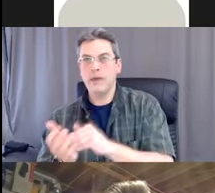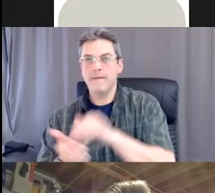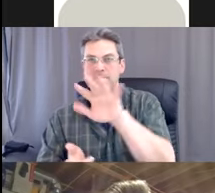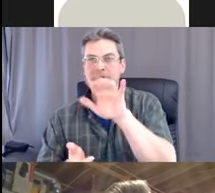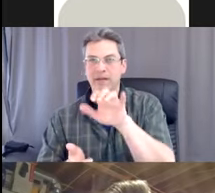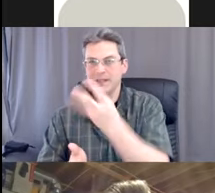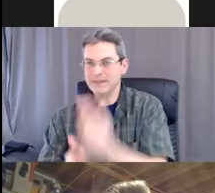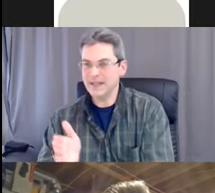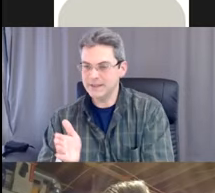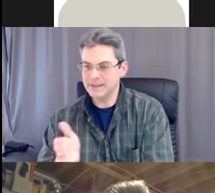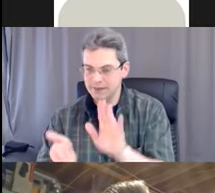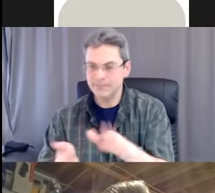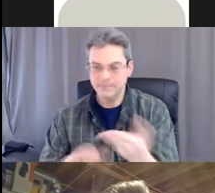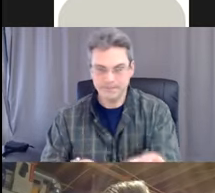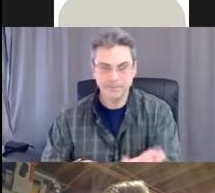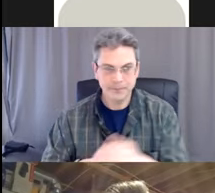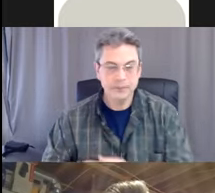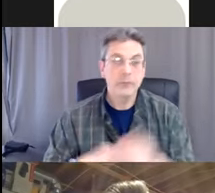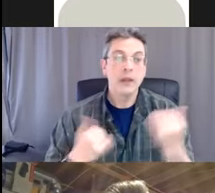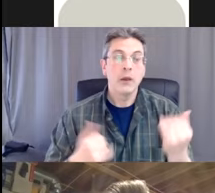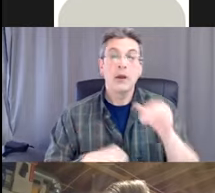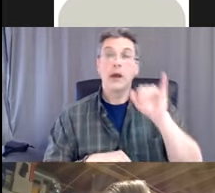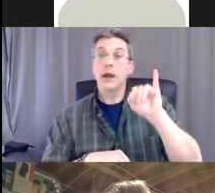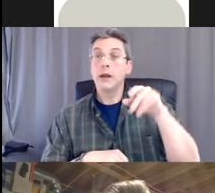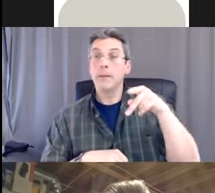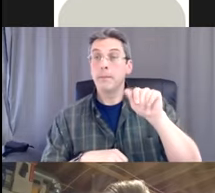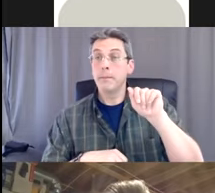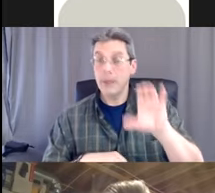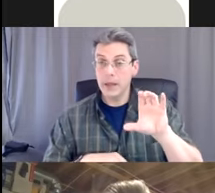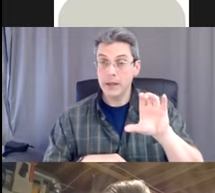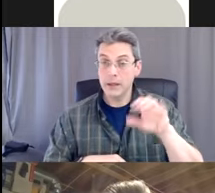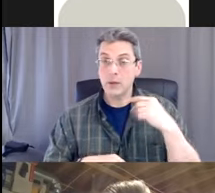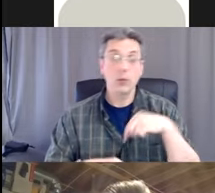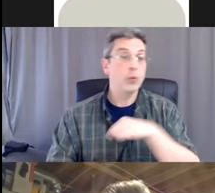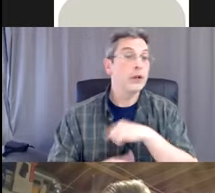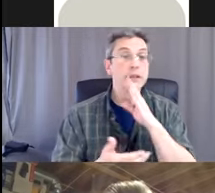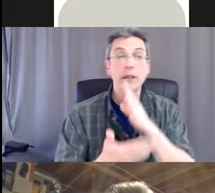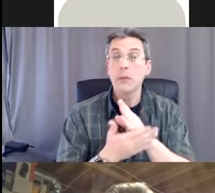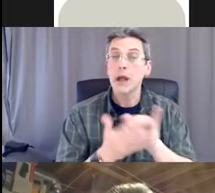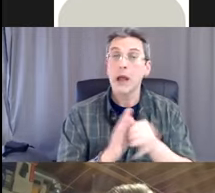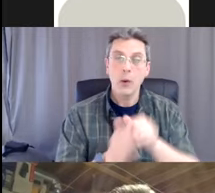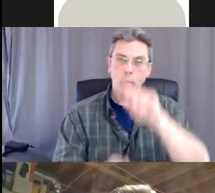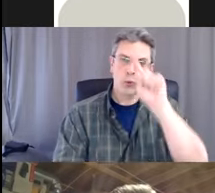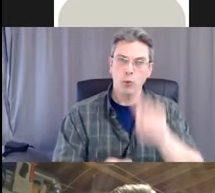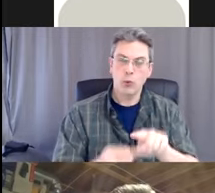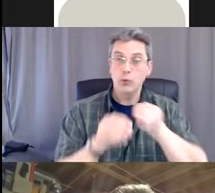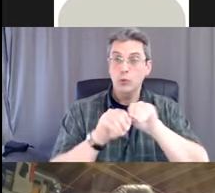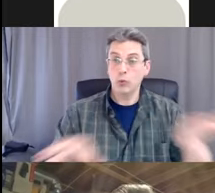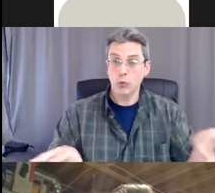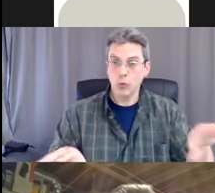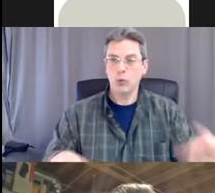So when we talk about IPAC, what we want to do is reduce the risk of transmitting germs. You want to reduce to yourself,